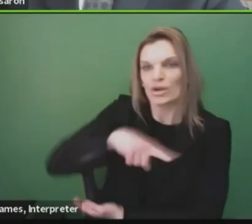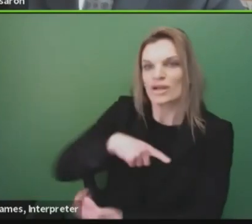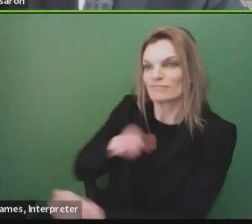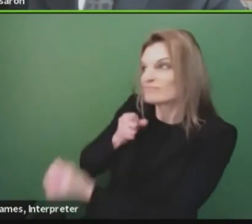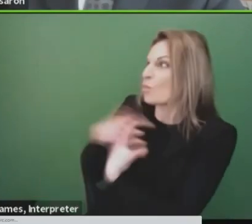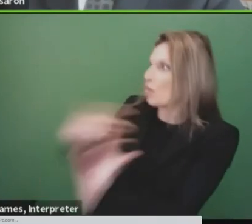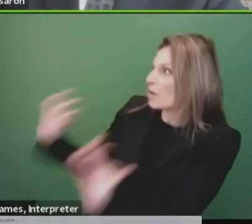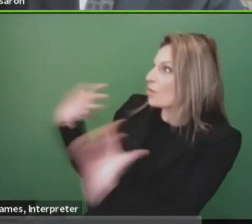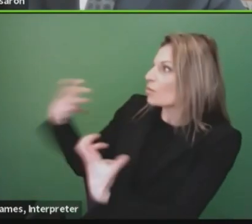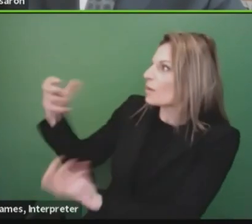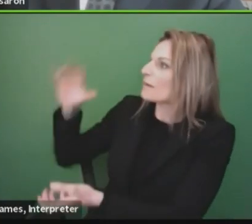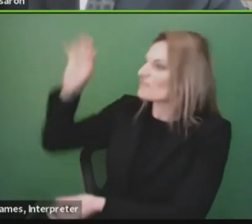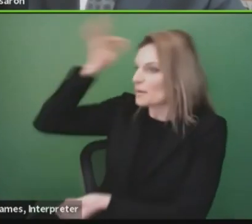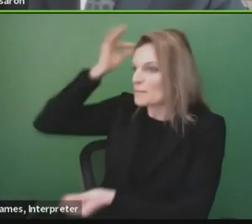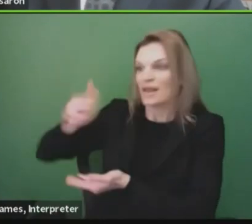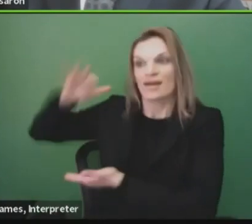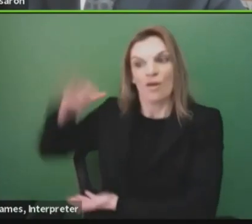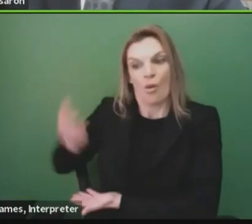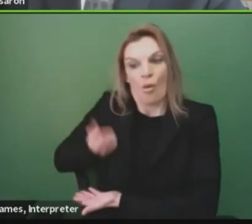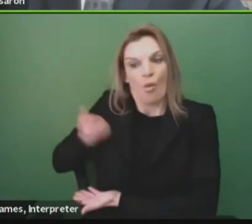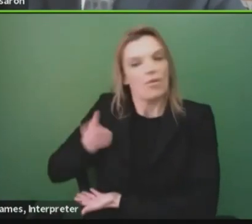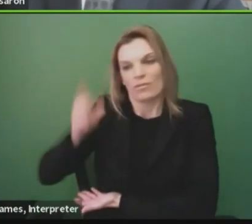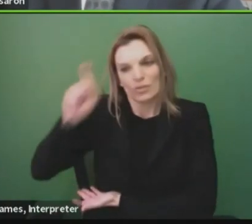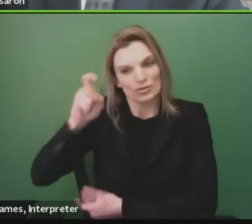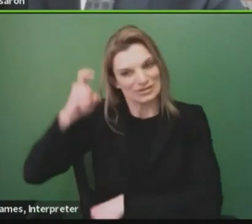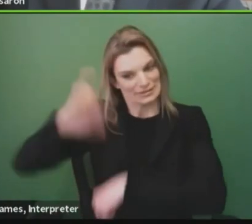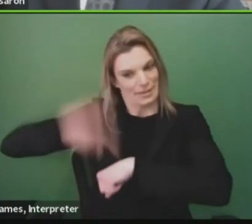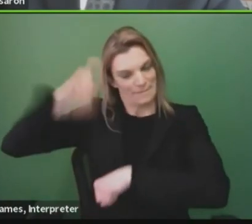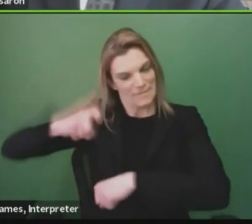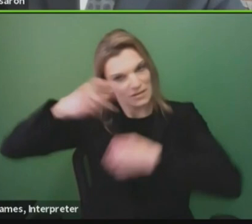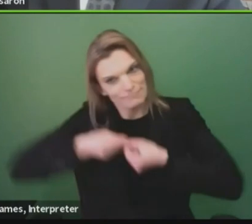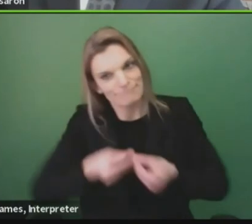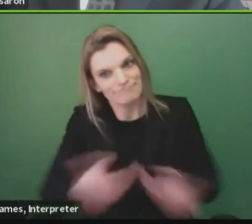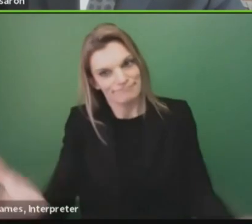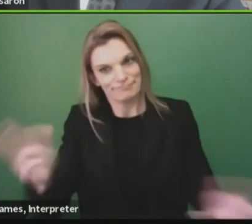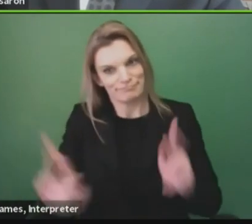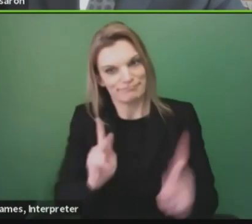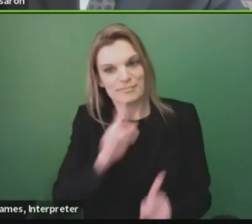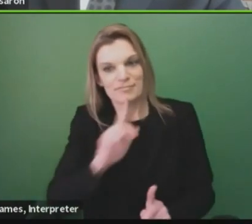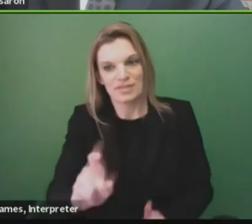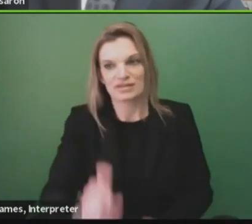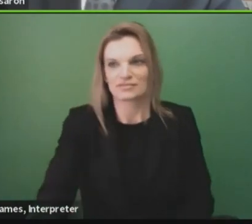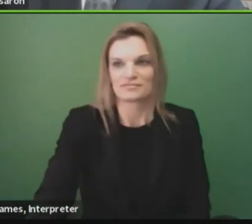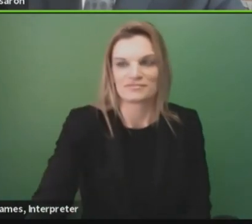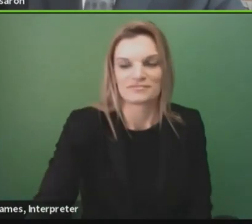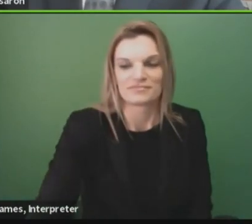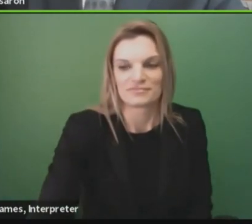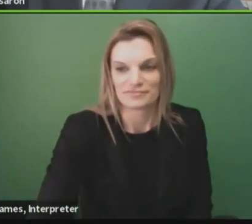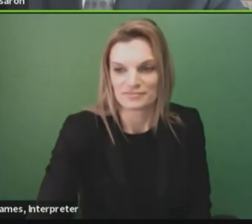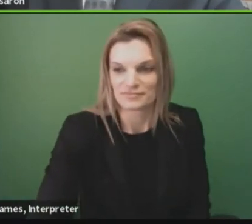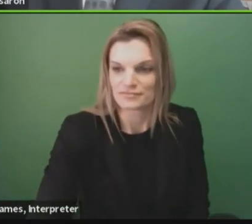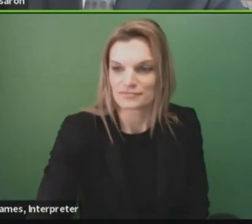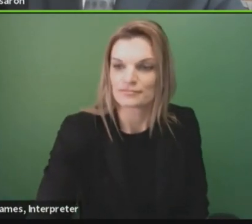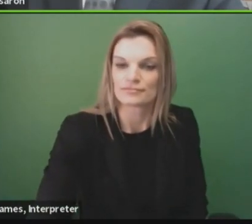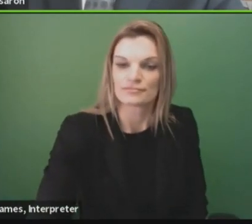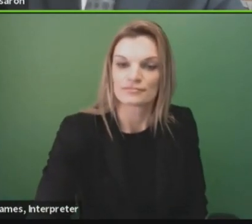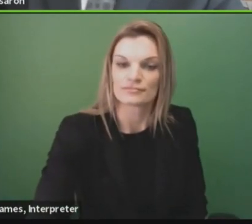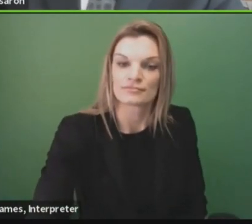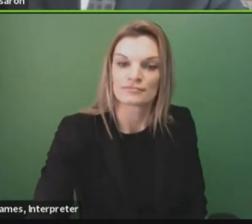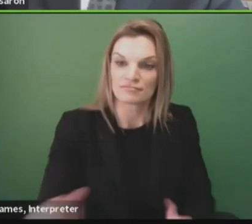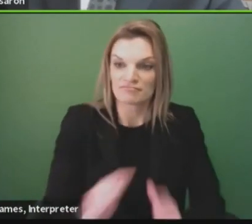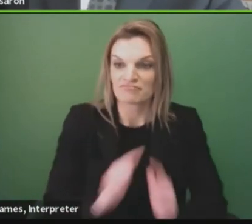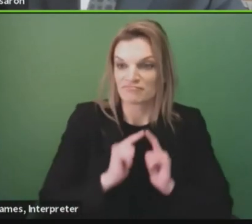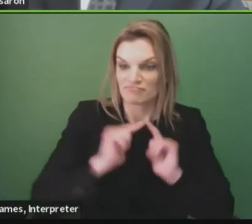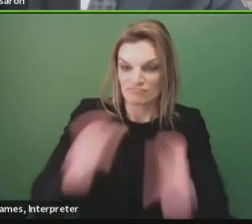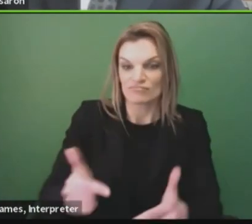get it out to our residents. With that, I believe I would turn it over to Treasurer Eubanks to discuss the revenues